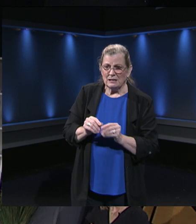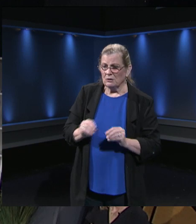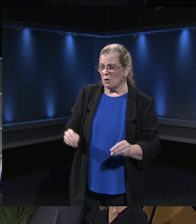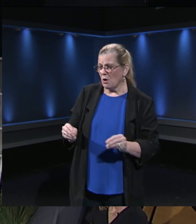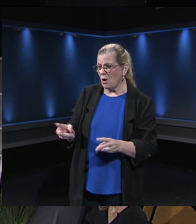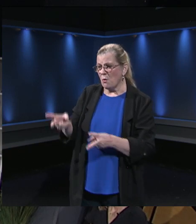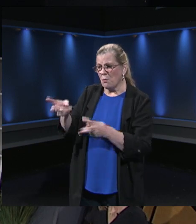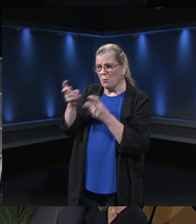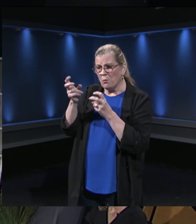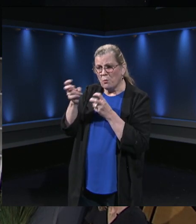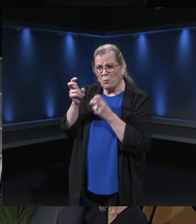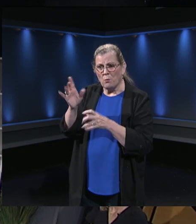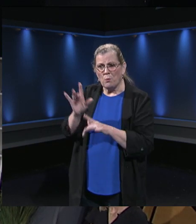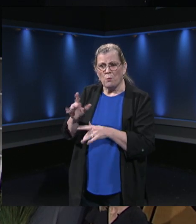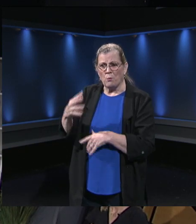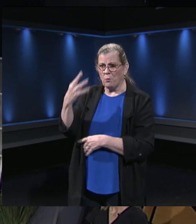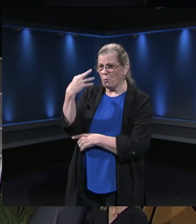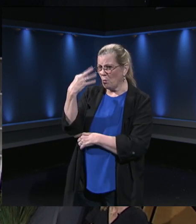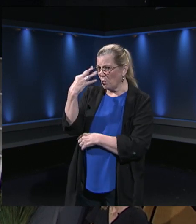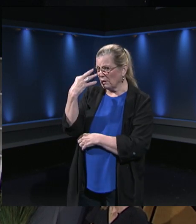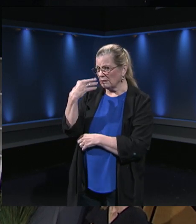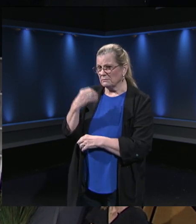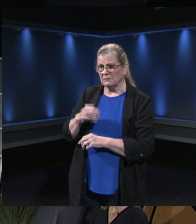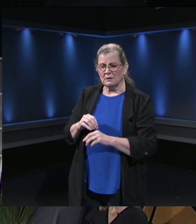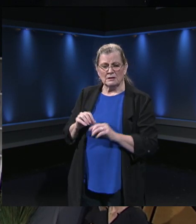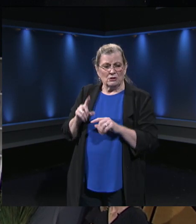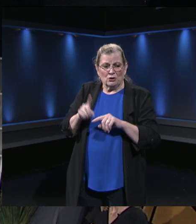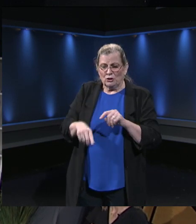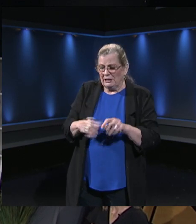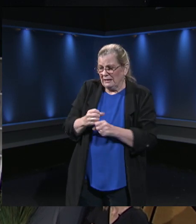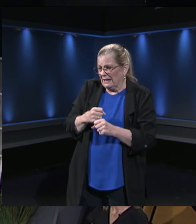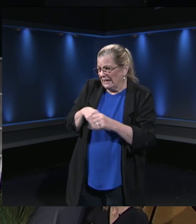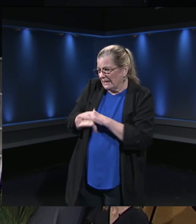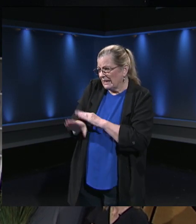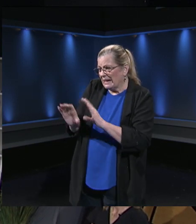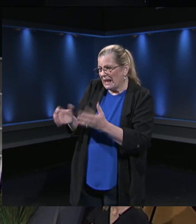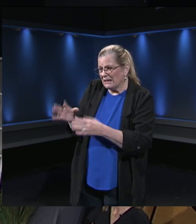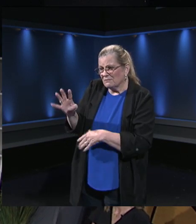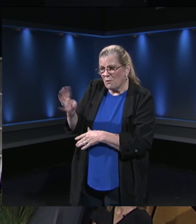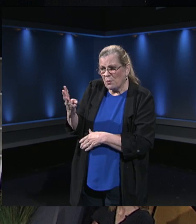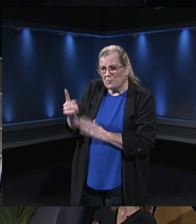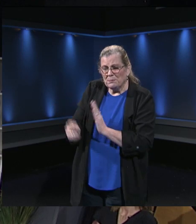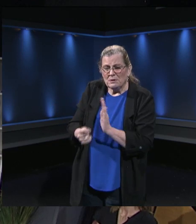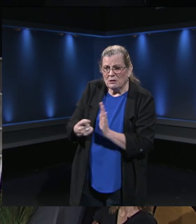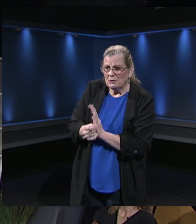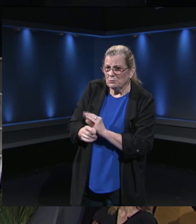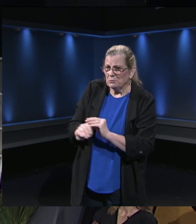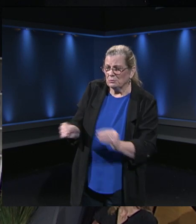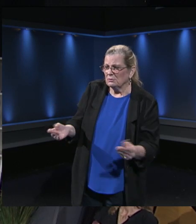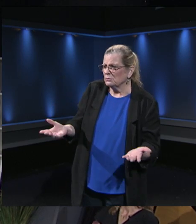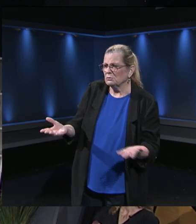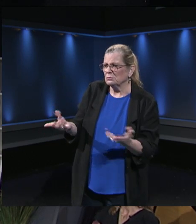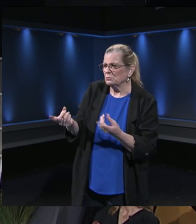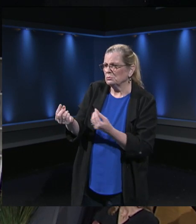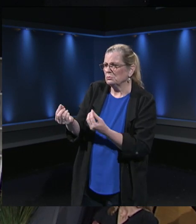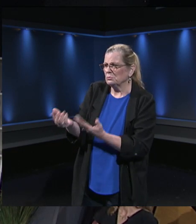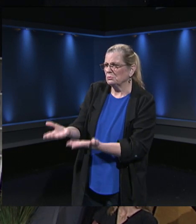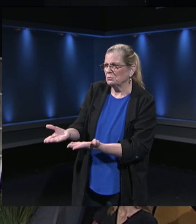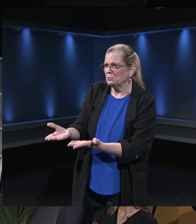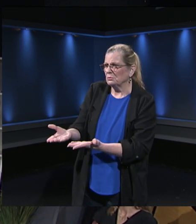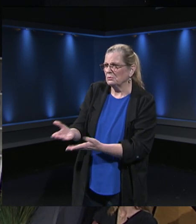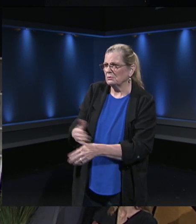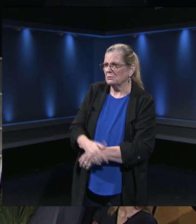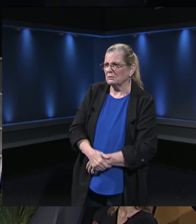not able to get emails from his fourth period teacher. So we're kind of at a loss of what to do in that situation. Right.